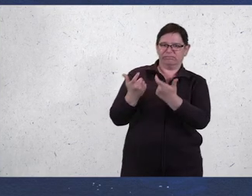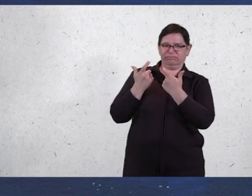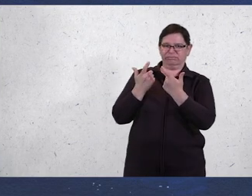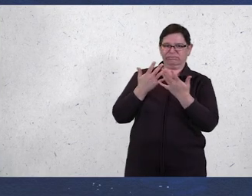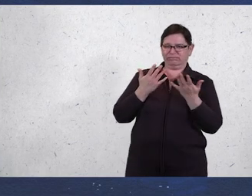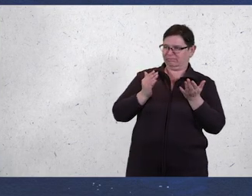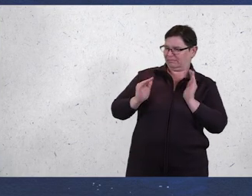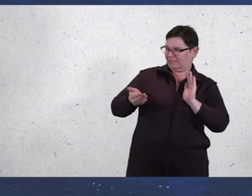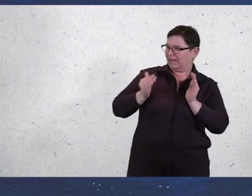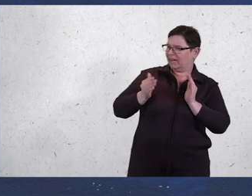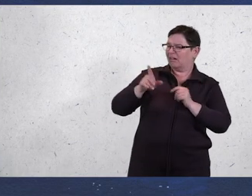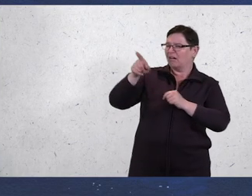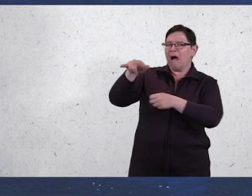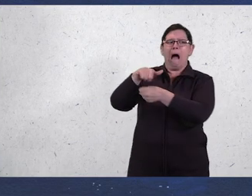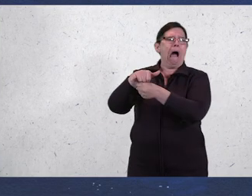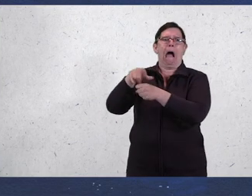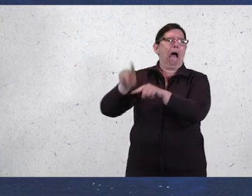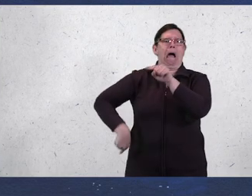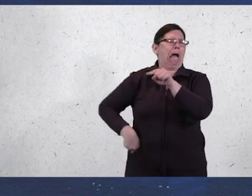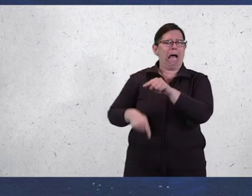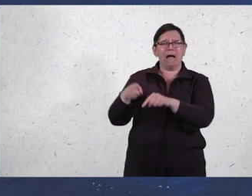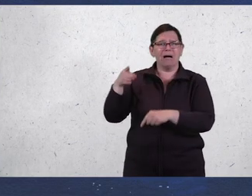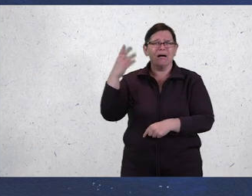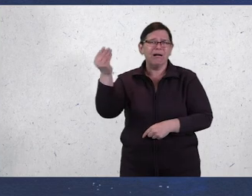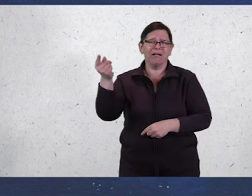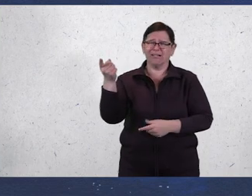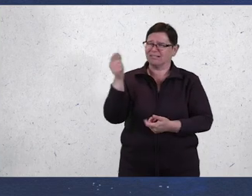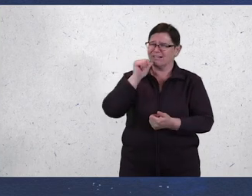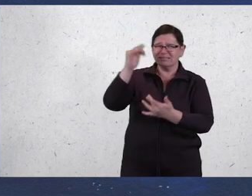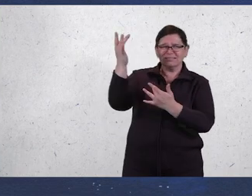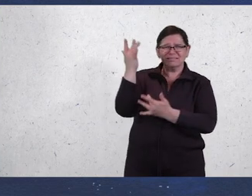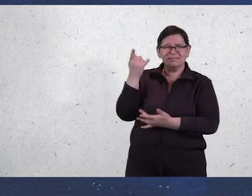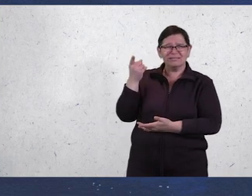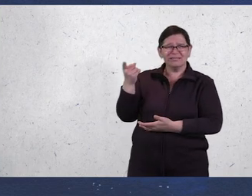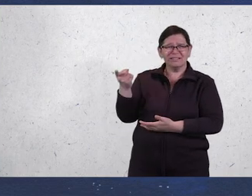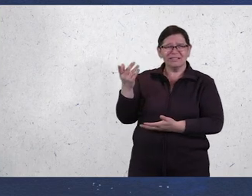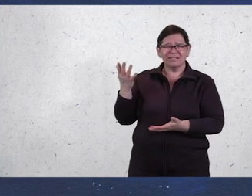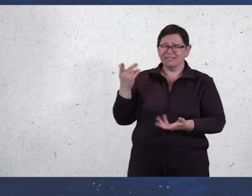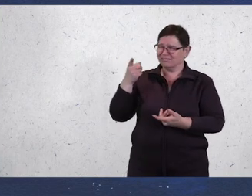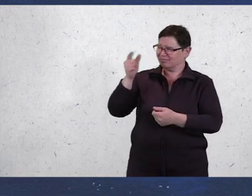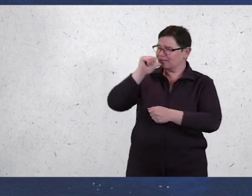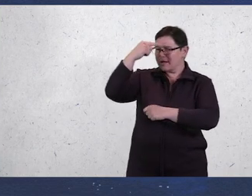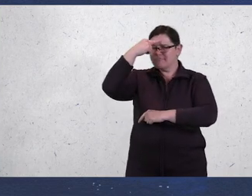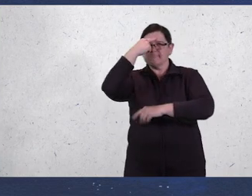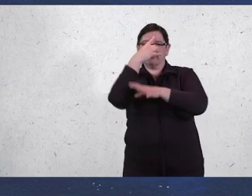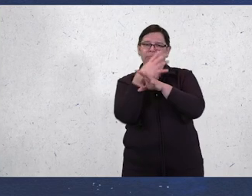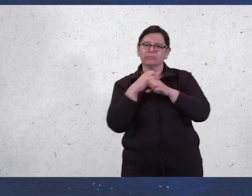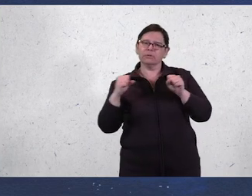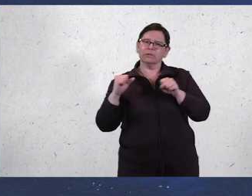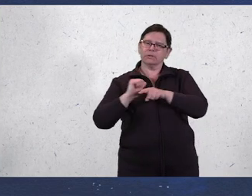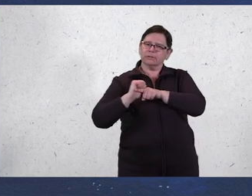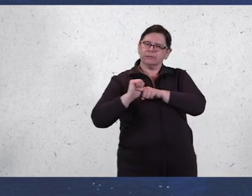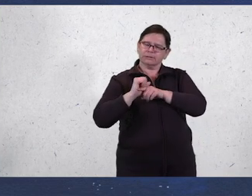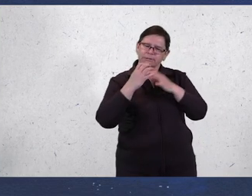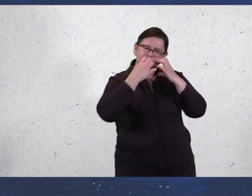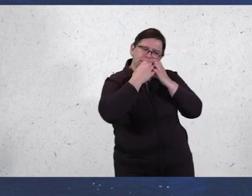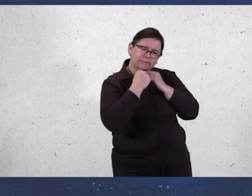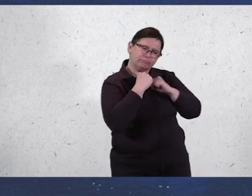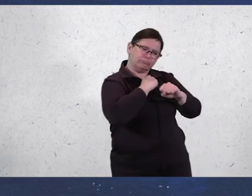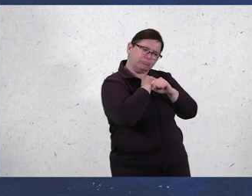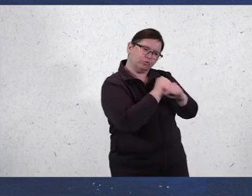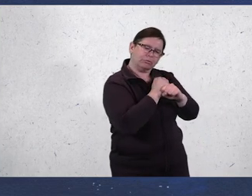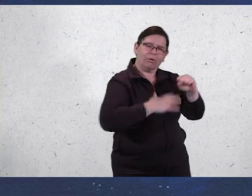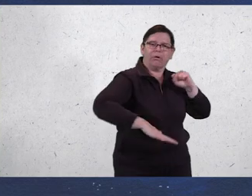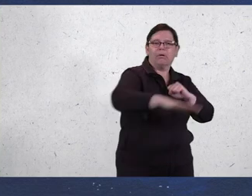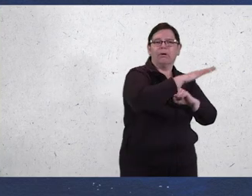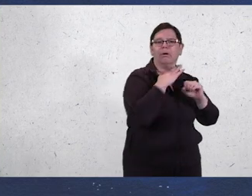because they're not sick. Their newfound freedom did not include protecting the most vulnerable in their communities, who still must shelter because of the